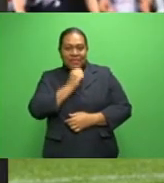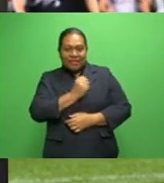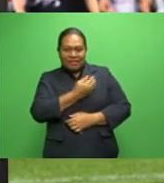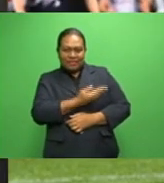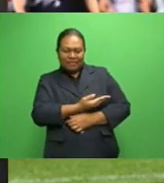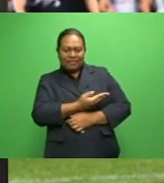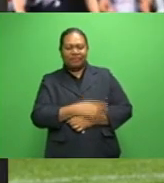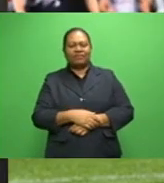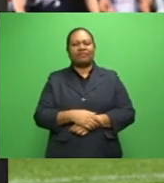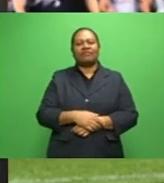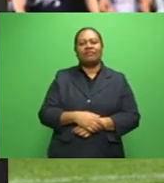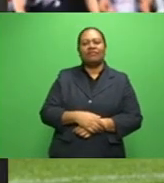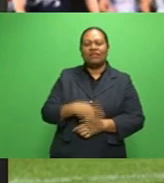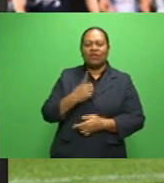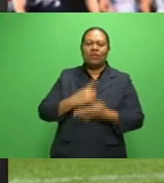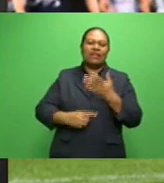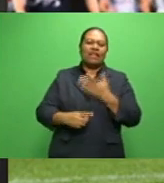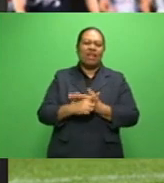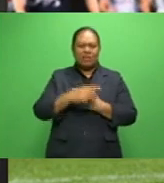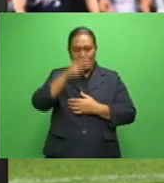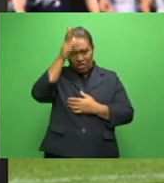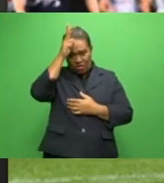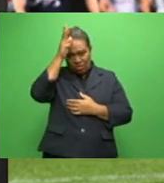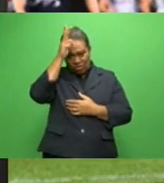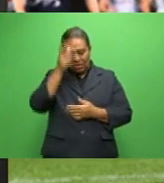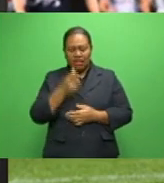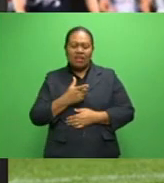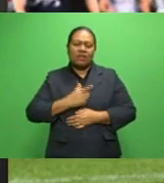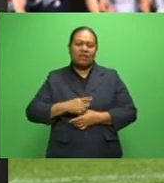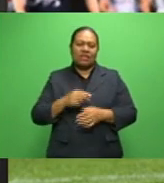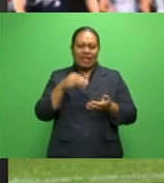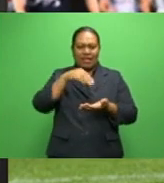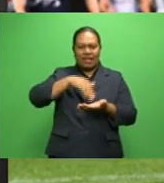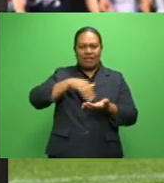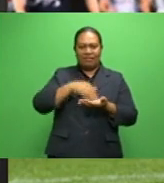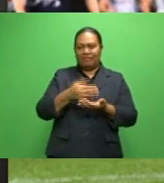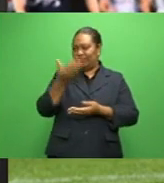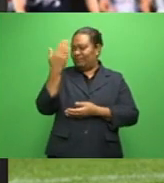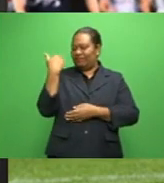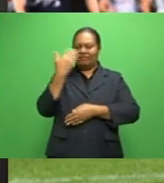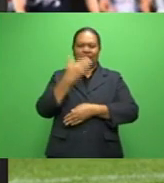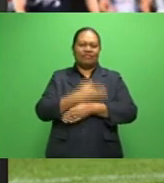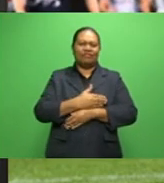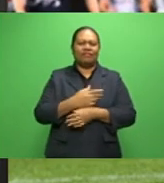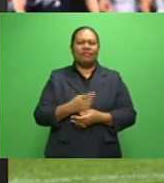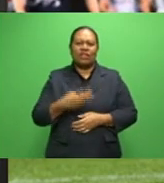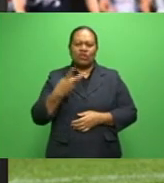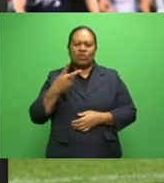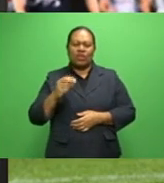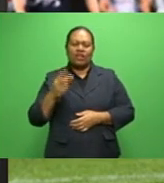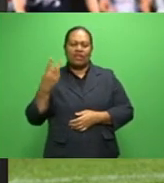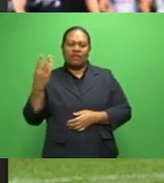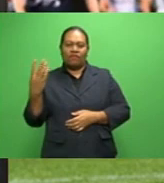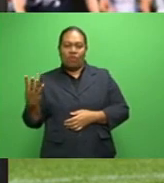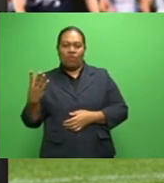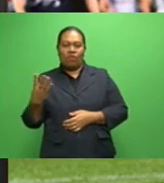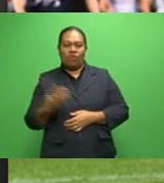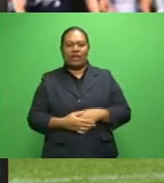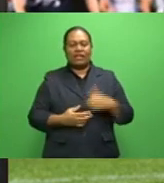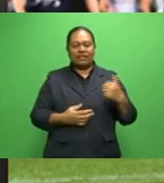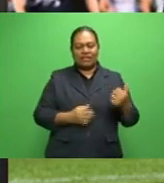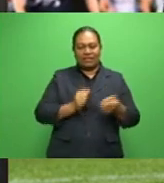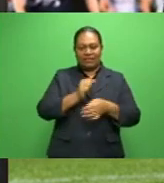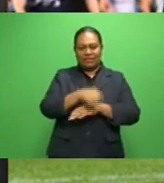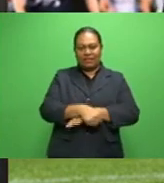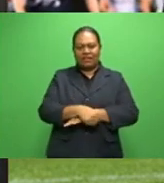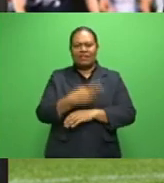Storm were relentless against the Roosters in round 14 of the NRL last night, inflicting a 24-6 defeat. The